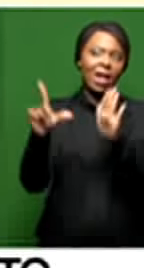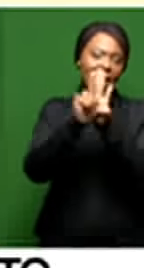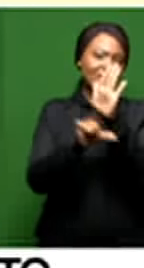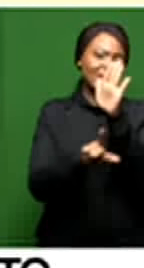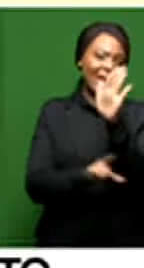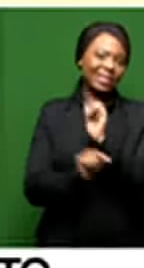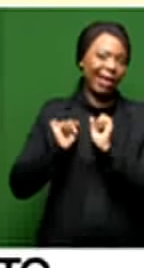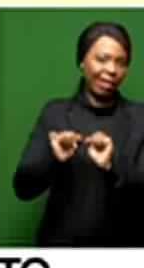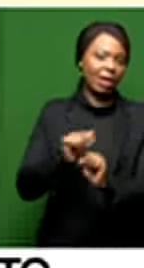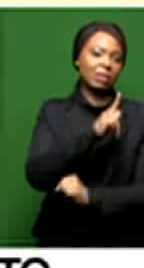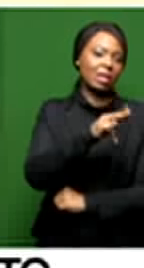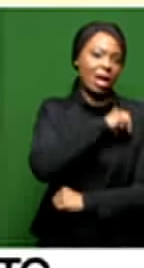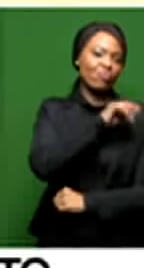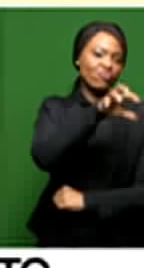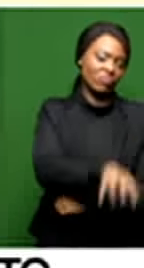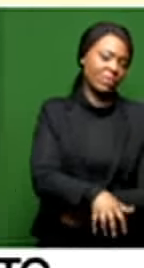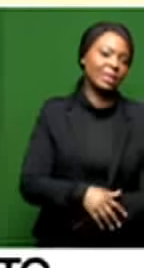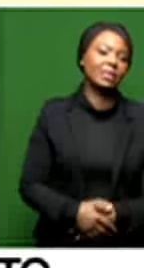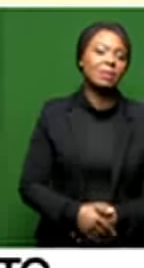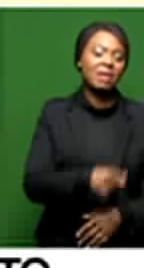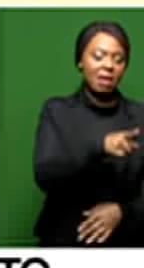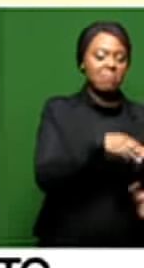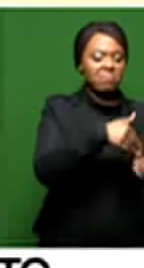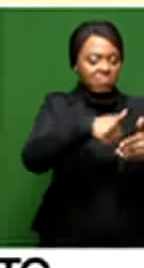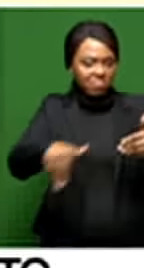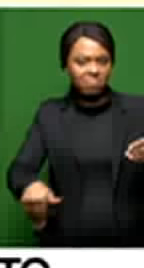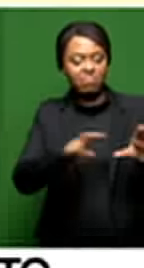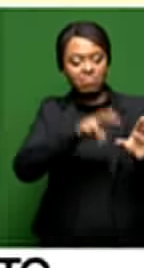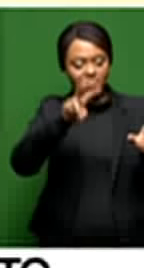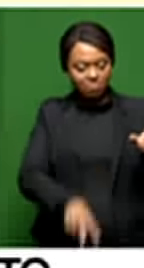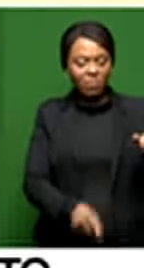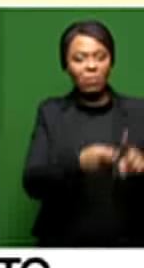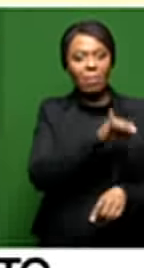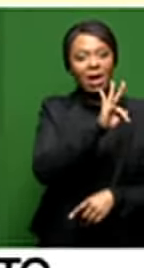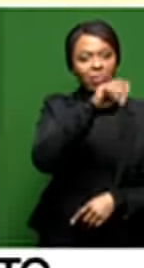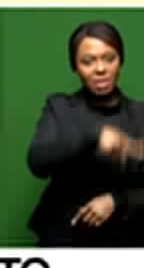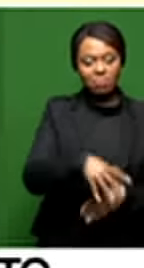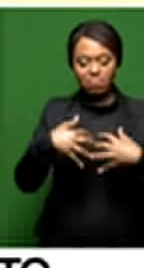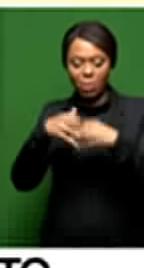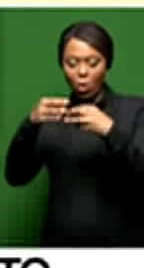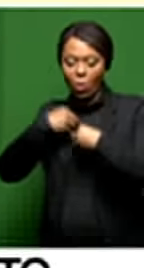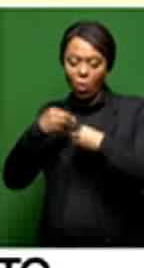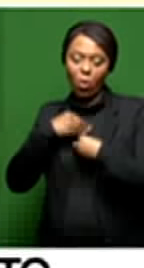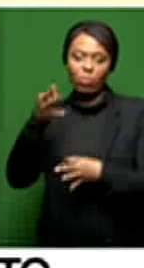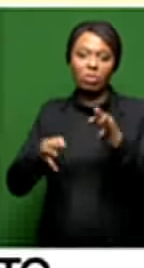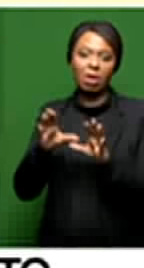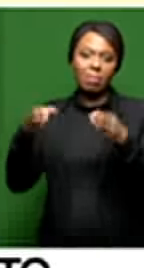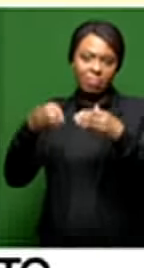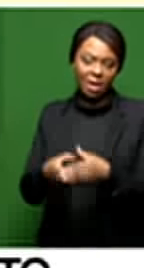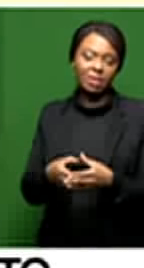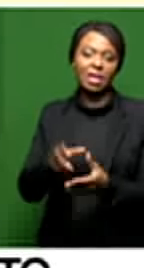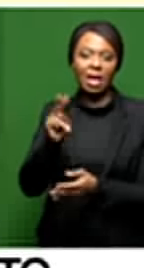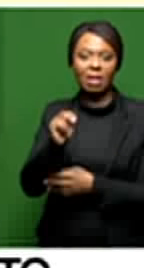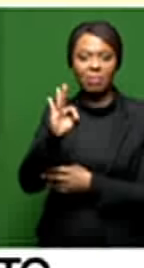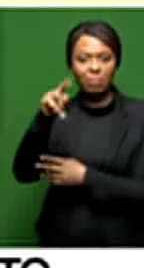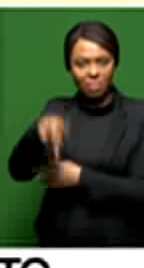moving on, when they parted ways, and she left Ngata Freedom Party in 2011 to form her own party, the National Freedom Party.